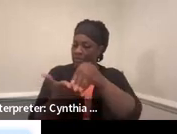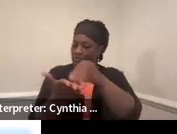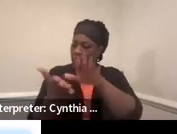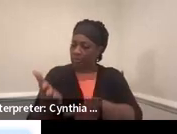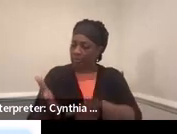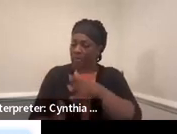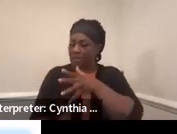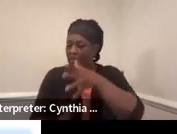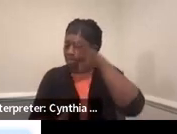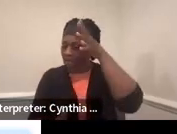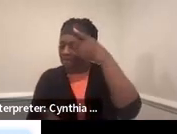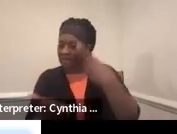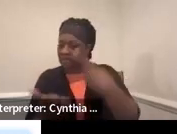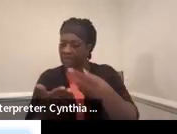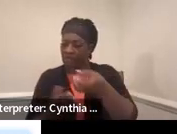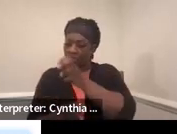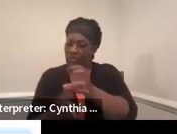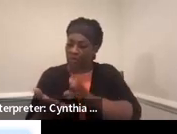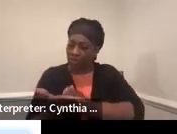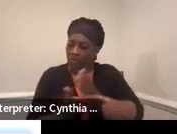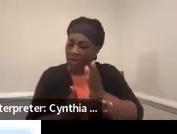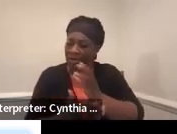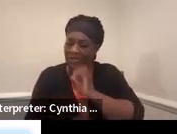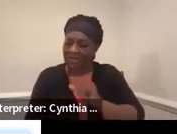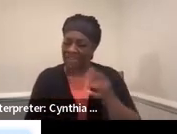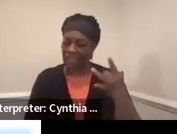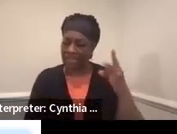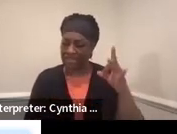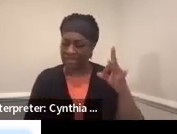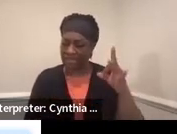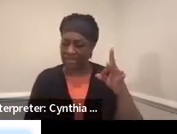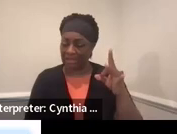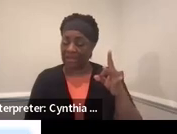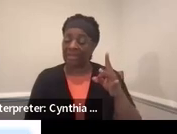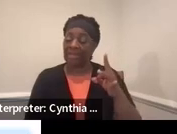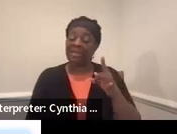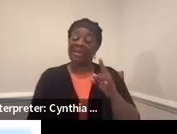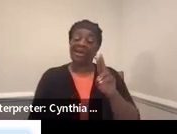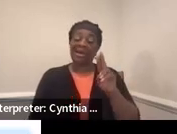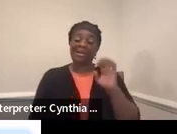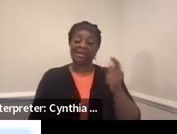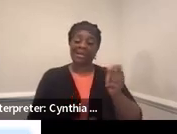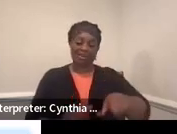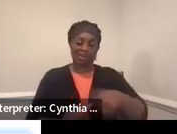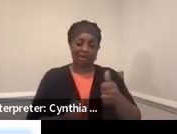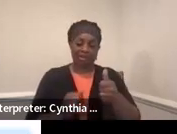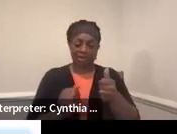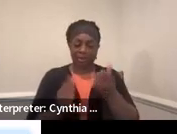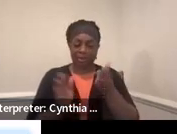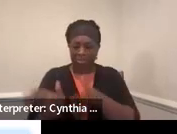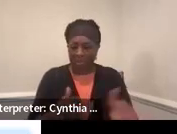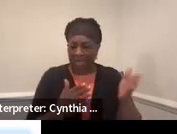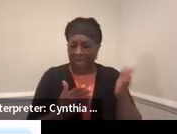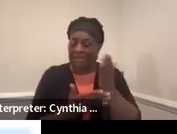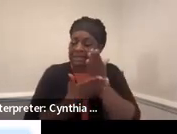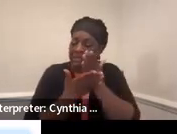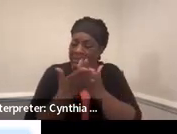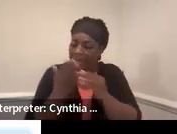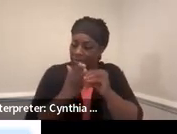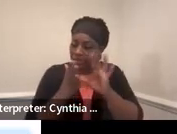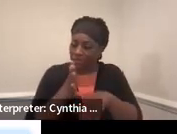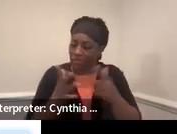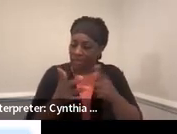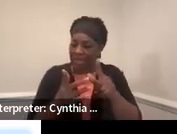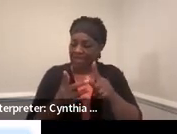about the transfer rights at the age of 18, unless there have been other arrangements made. Because we know that some of our students have very